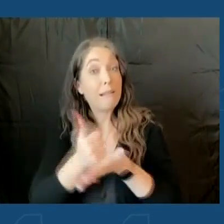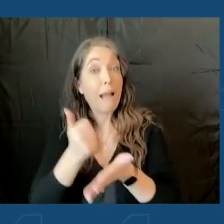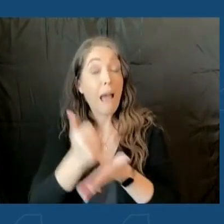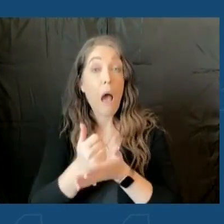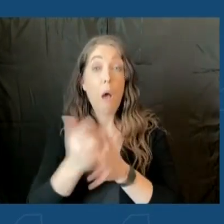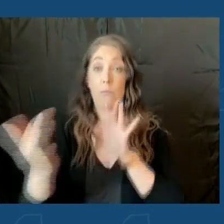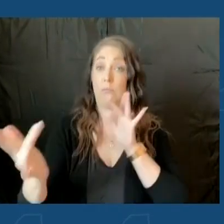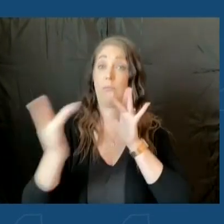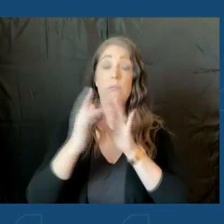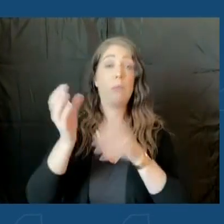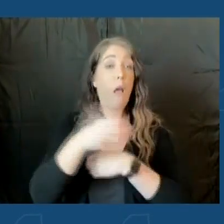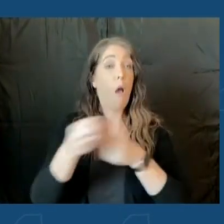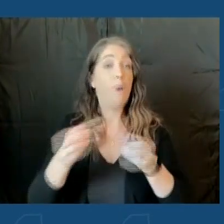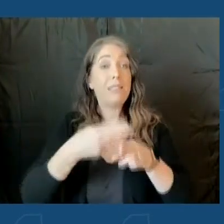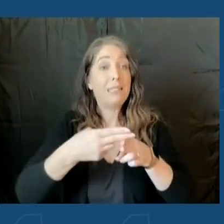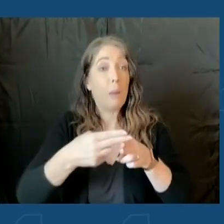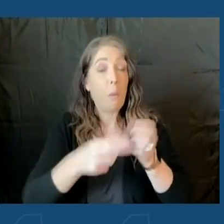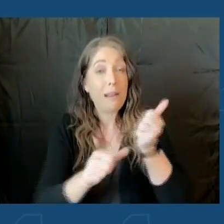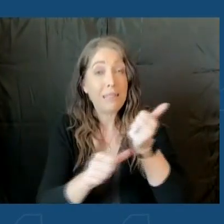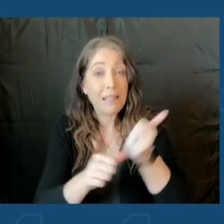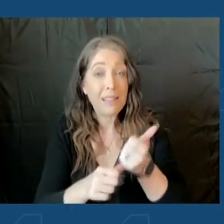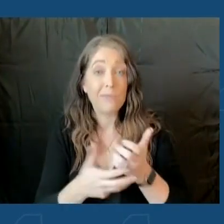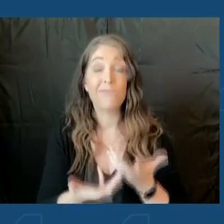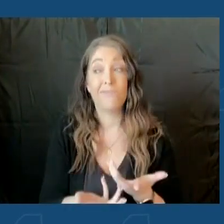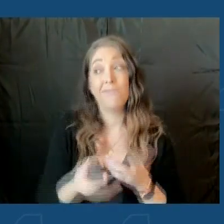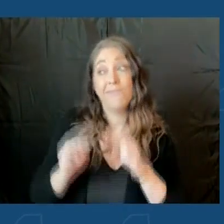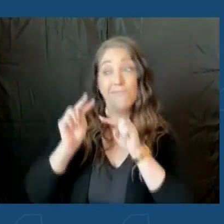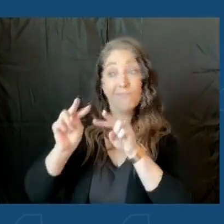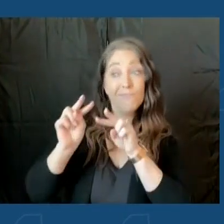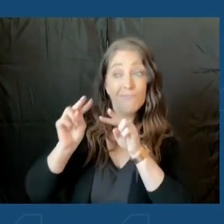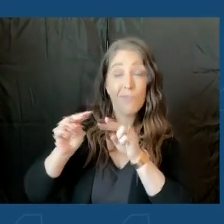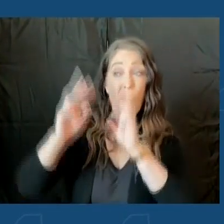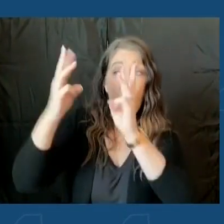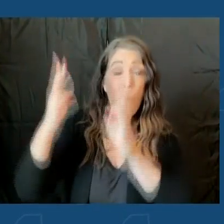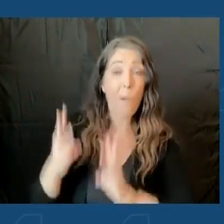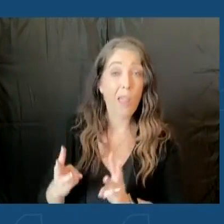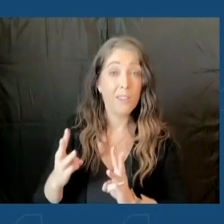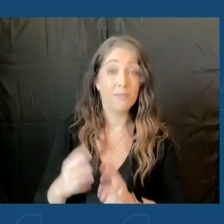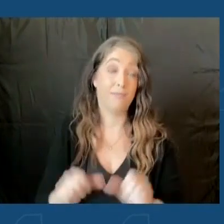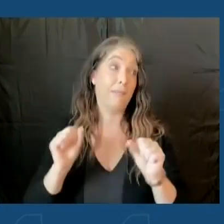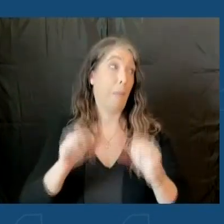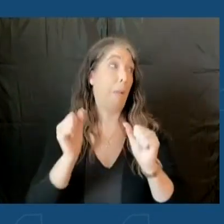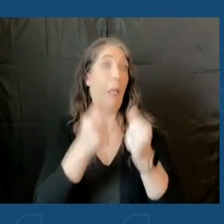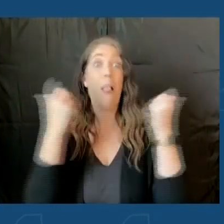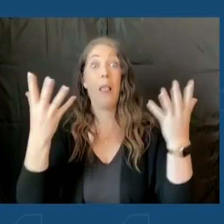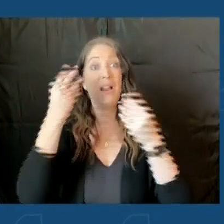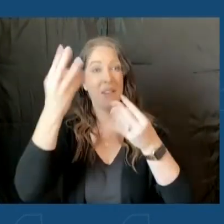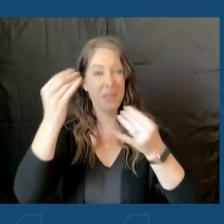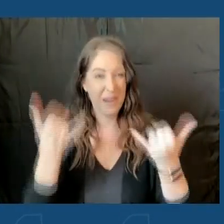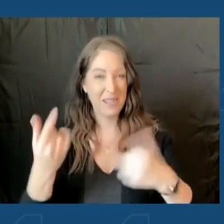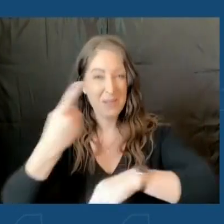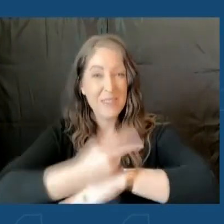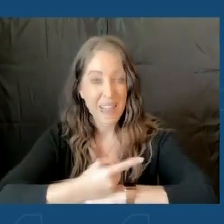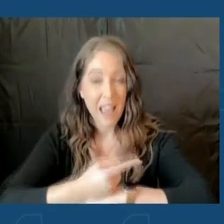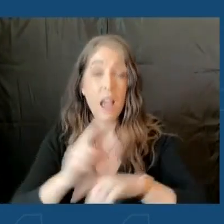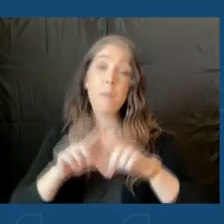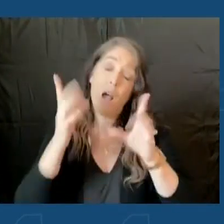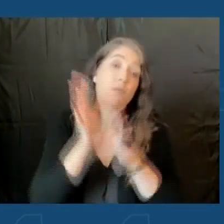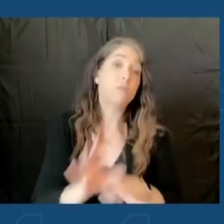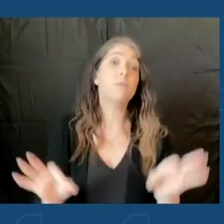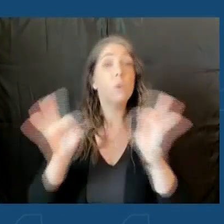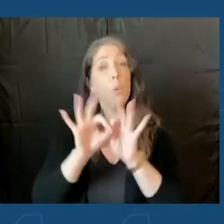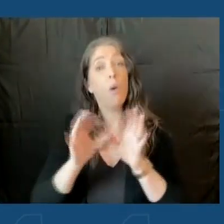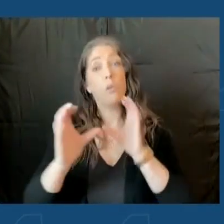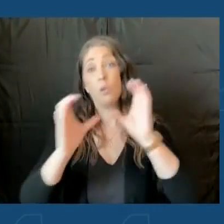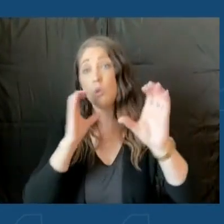and also keep track of our local weather forecasts. And so that was a lot today. A lot going on, but it's important, you know, communication